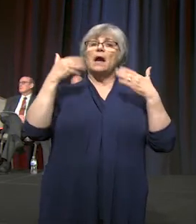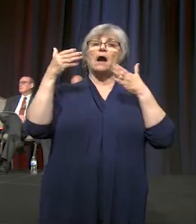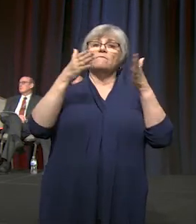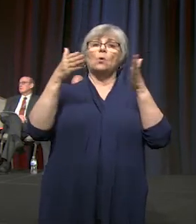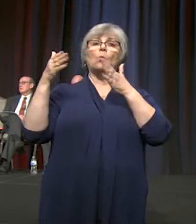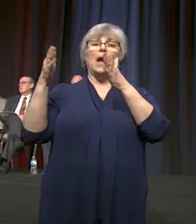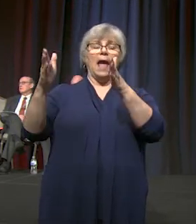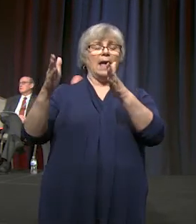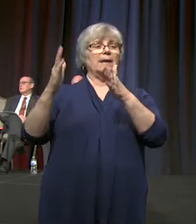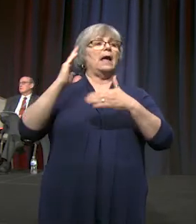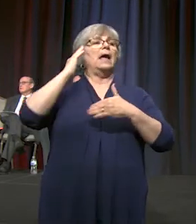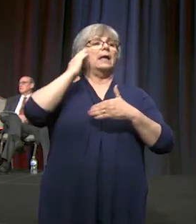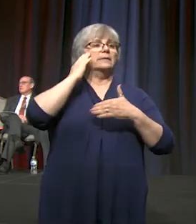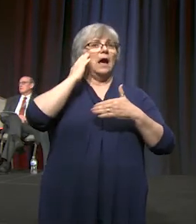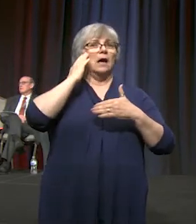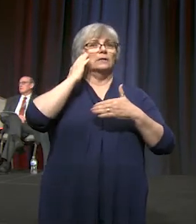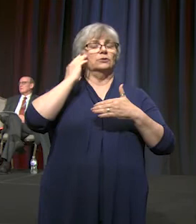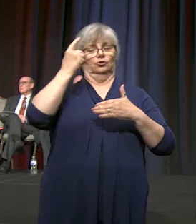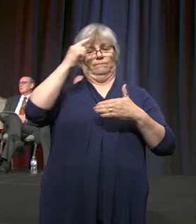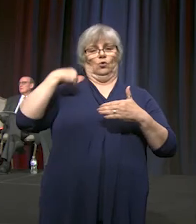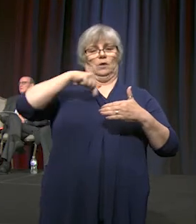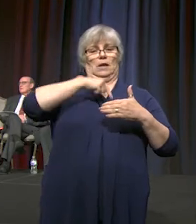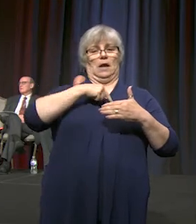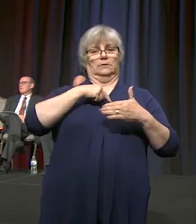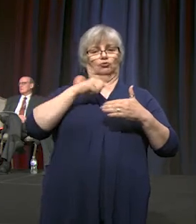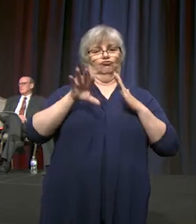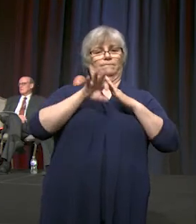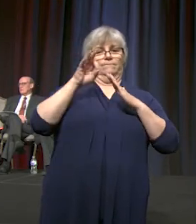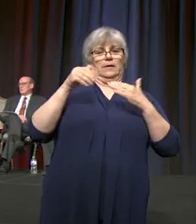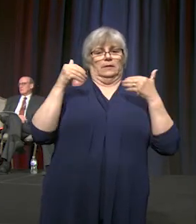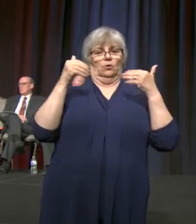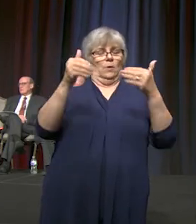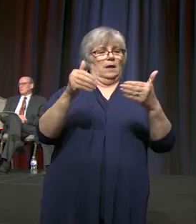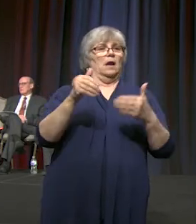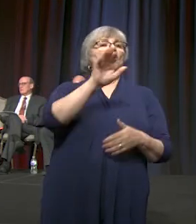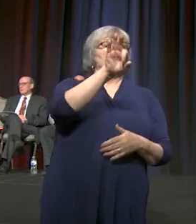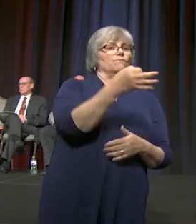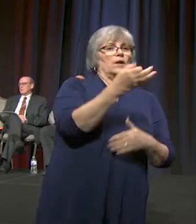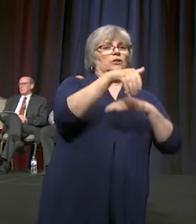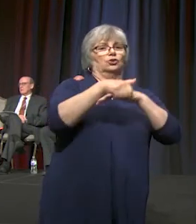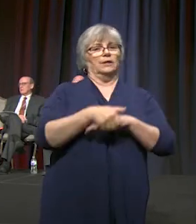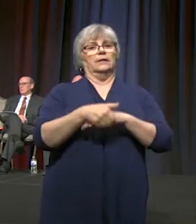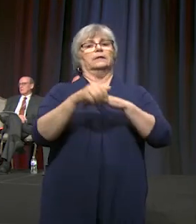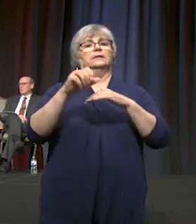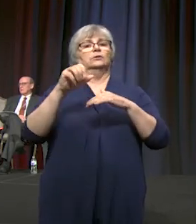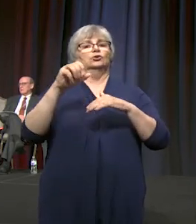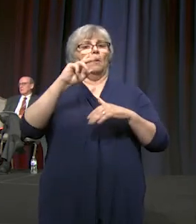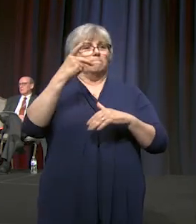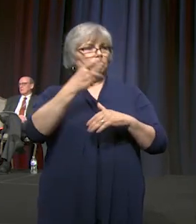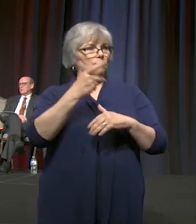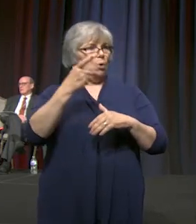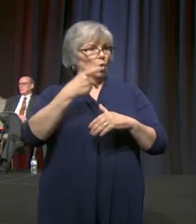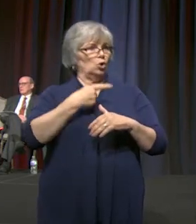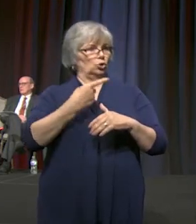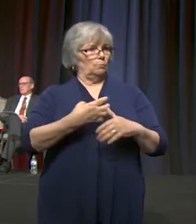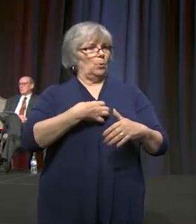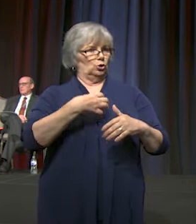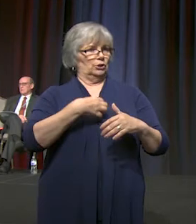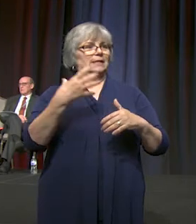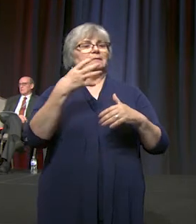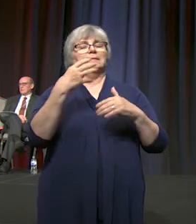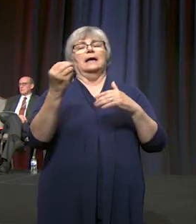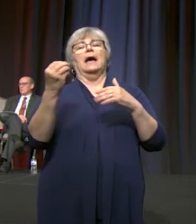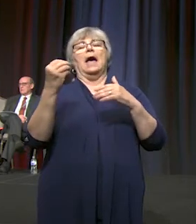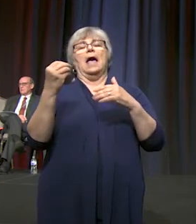a knowledge about how to find our way forward. So French, English, Portuguese, Kiswahili, there may be some of you who can help